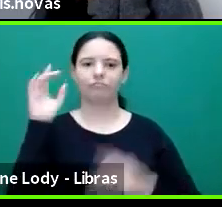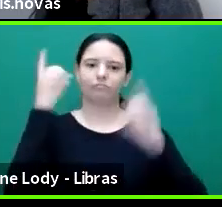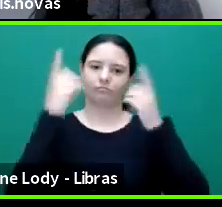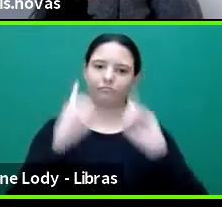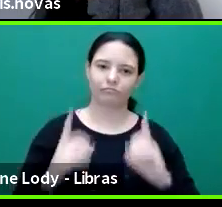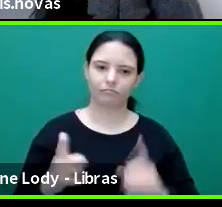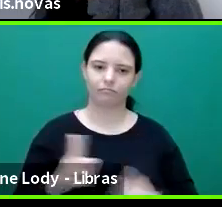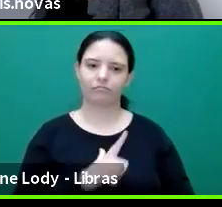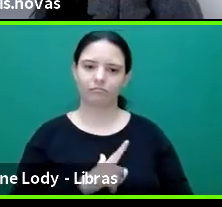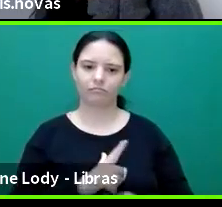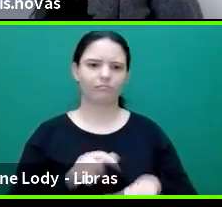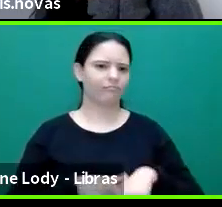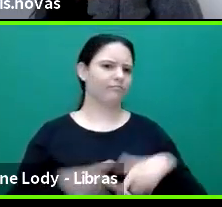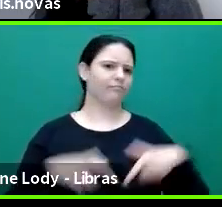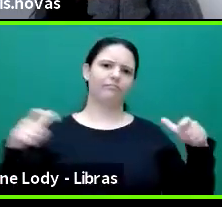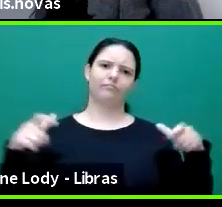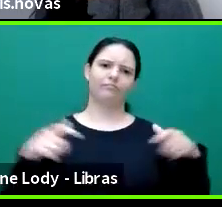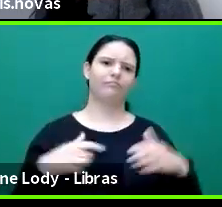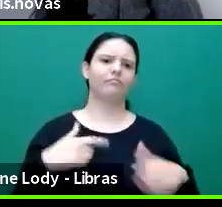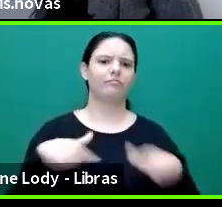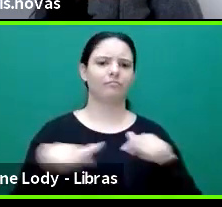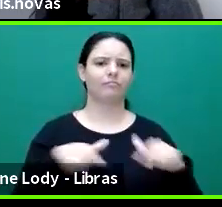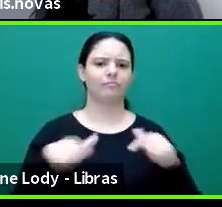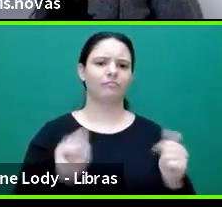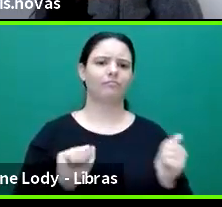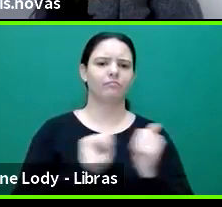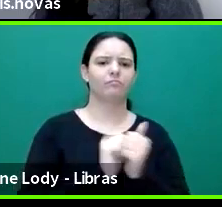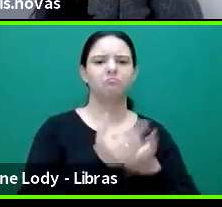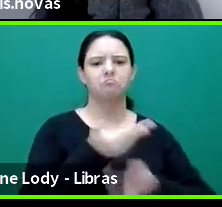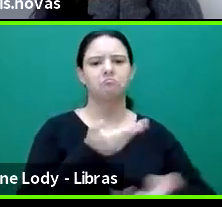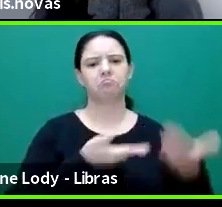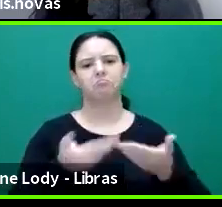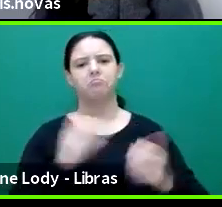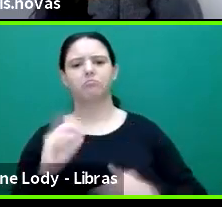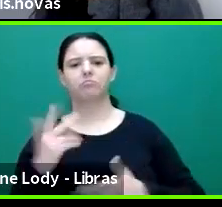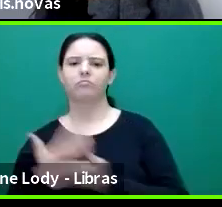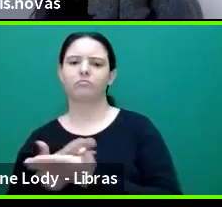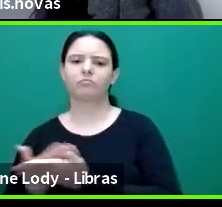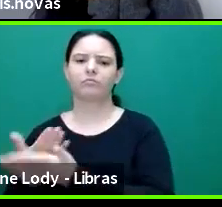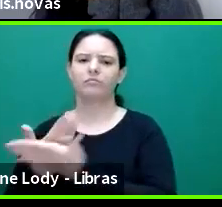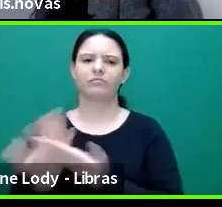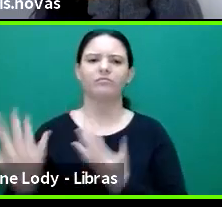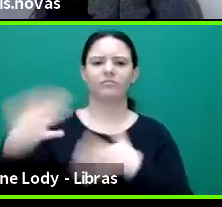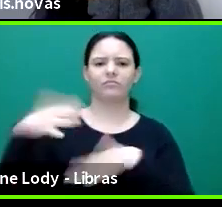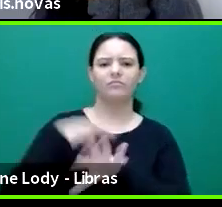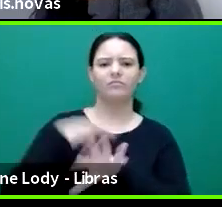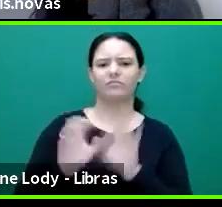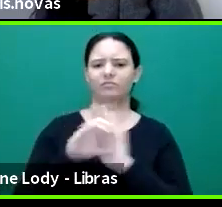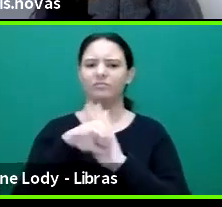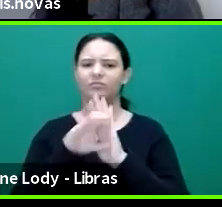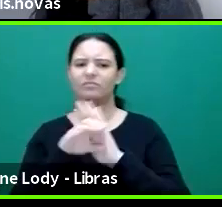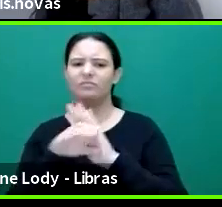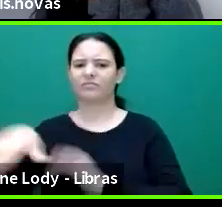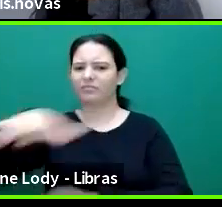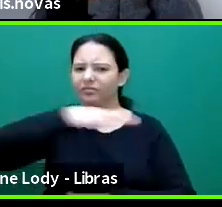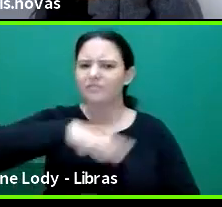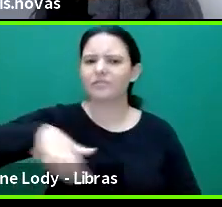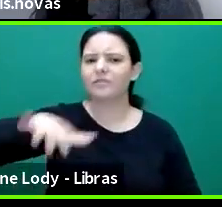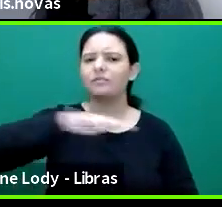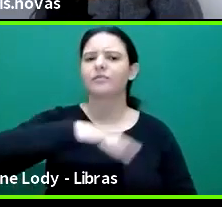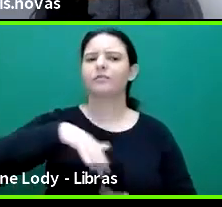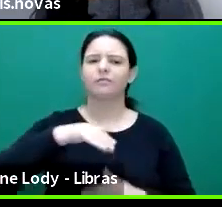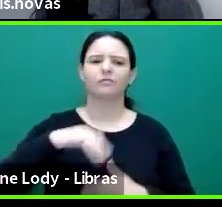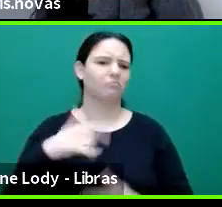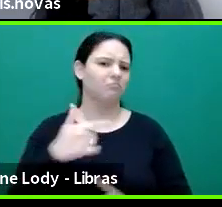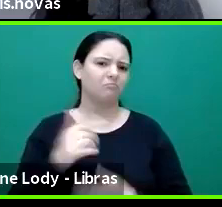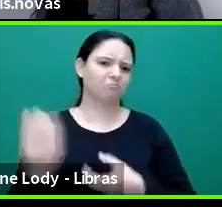generalizable findings. They're, they're, they're of them. And so I have gravitated toward very rich